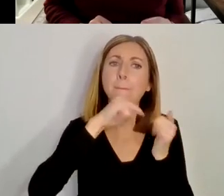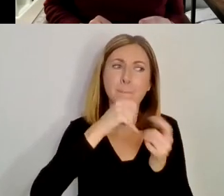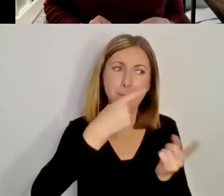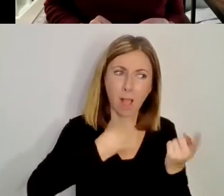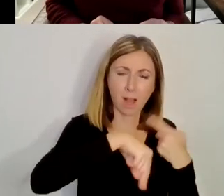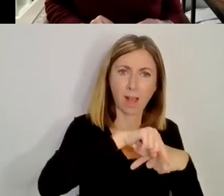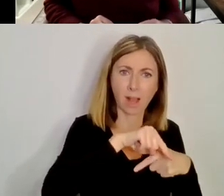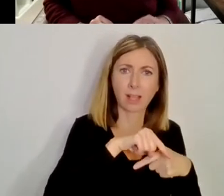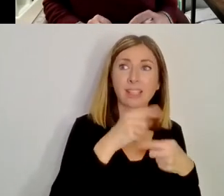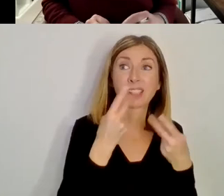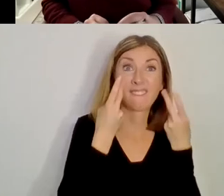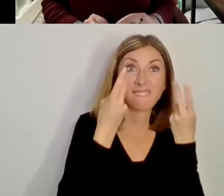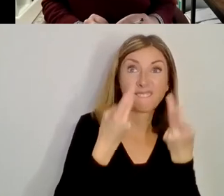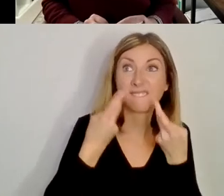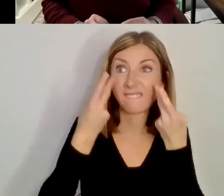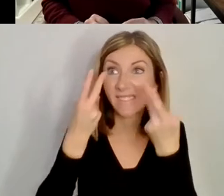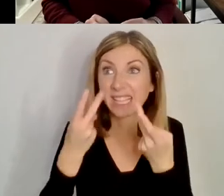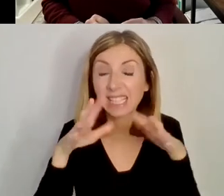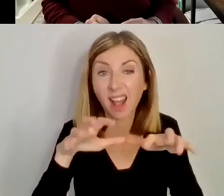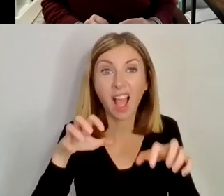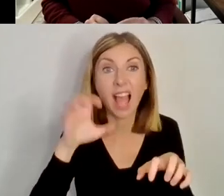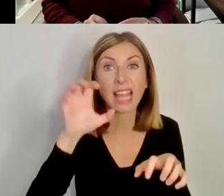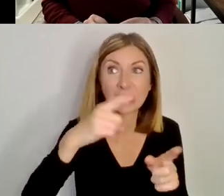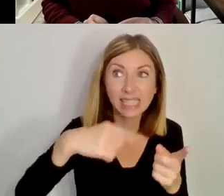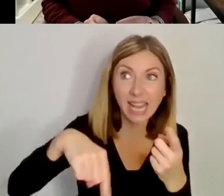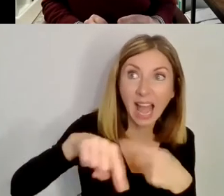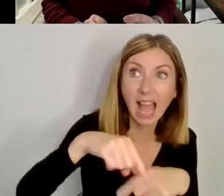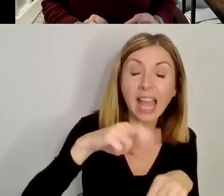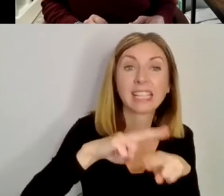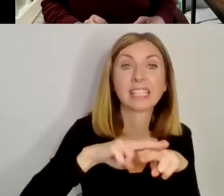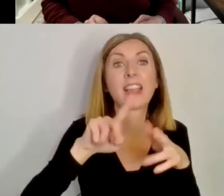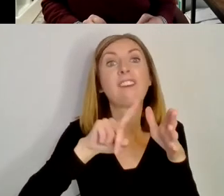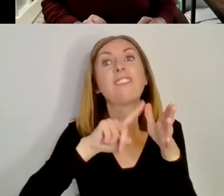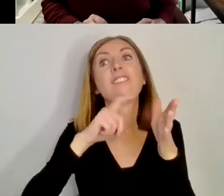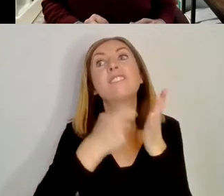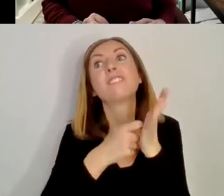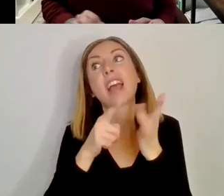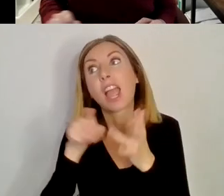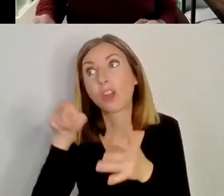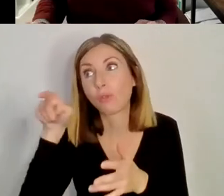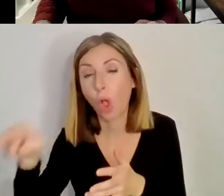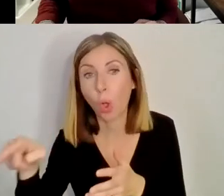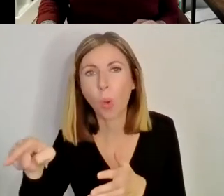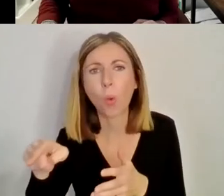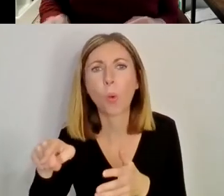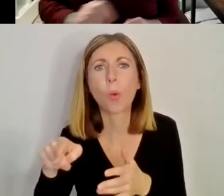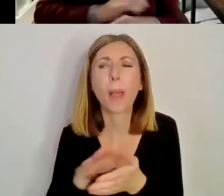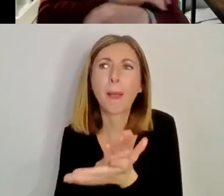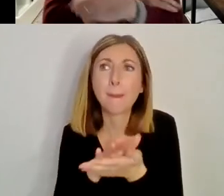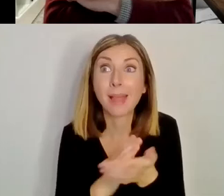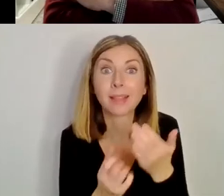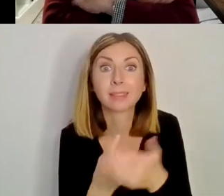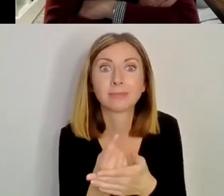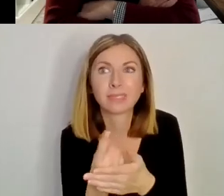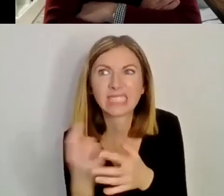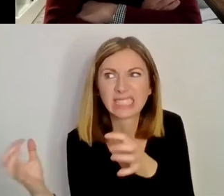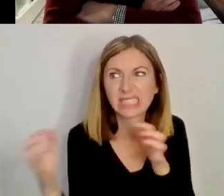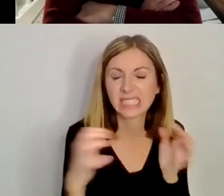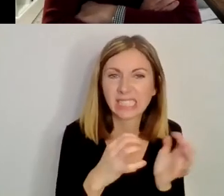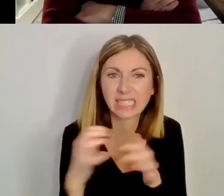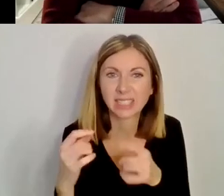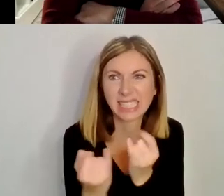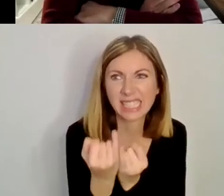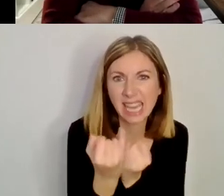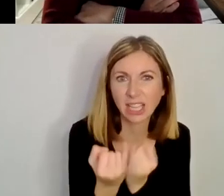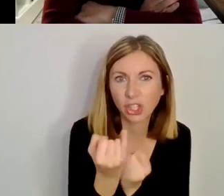and Iceland and maybe beyond certainly Faroe and Shetland, that there's a tension between the political moves across the